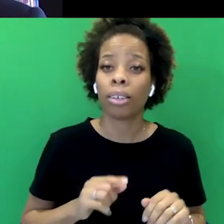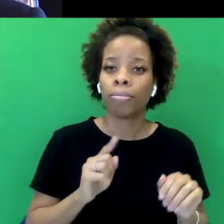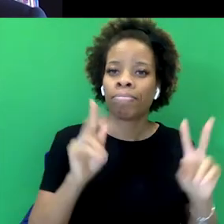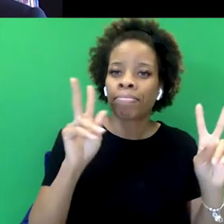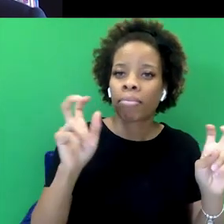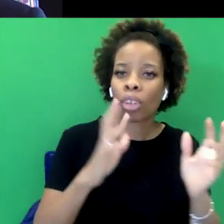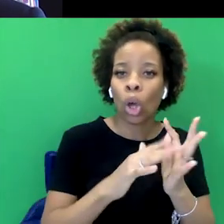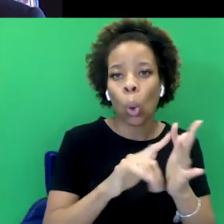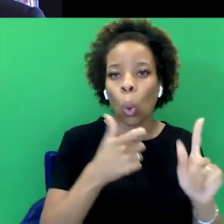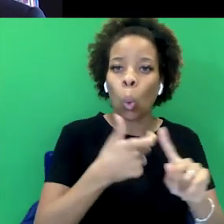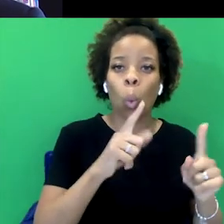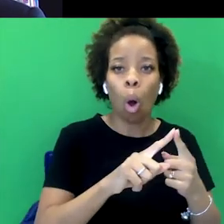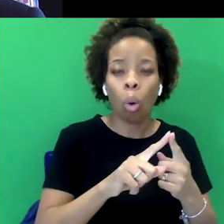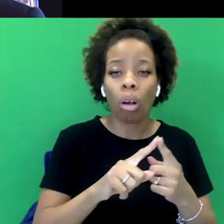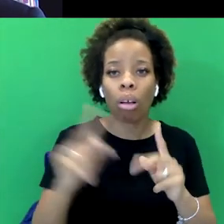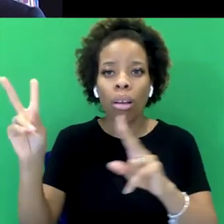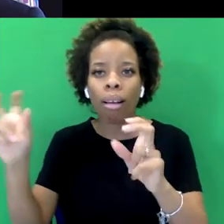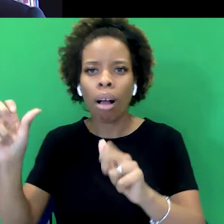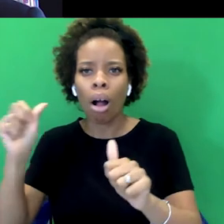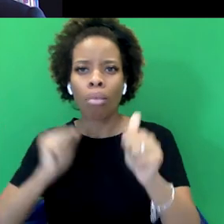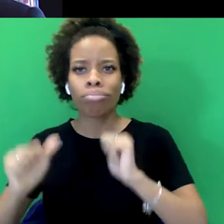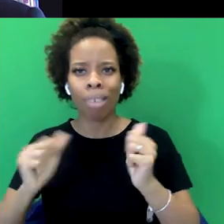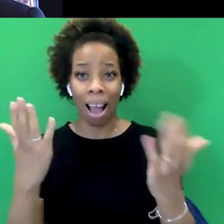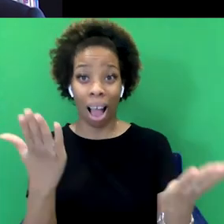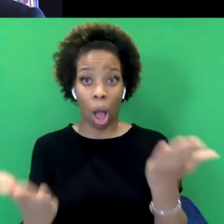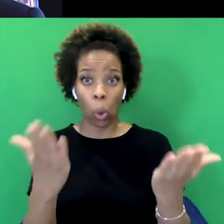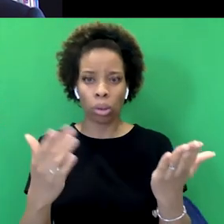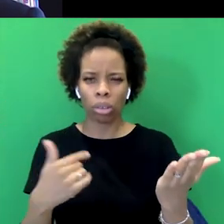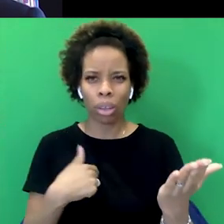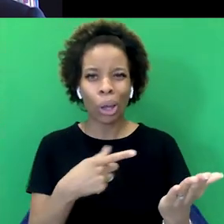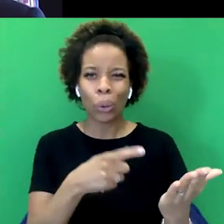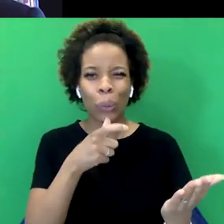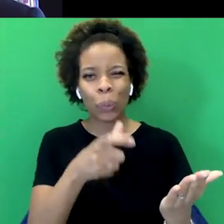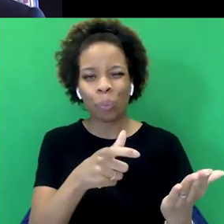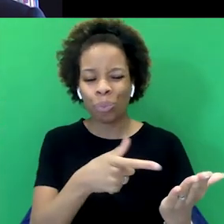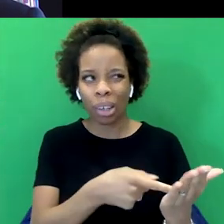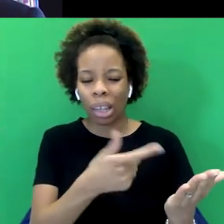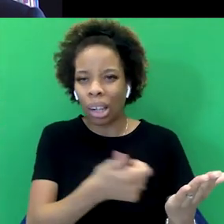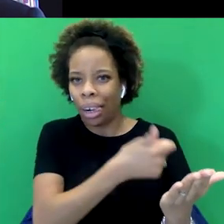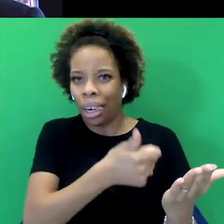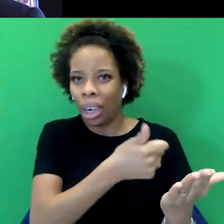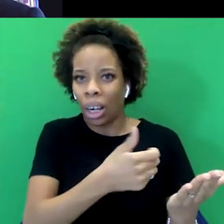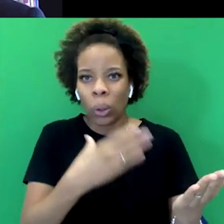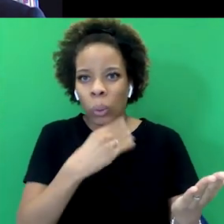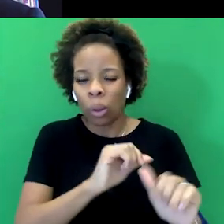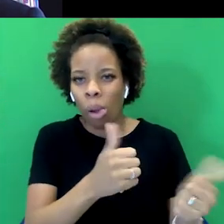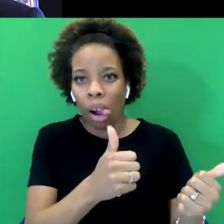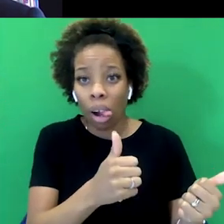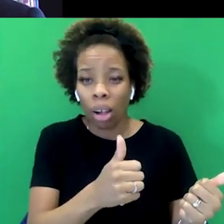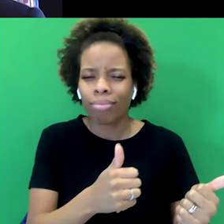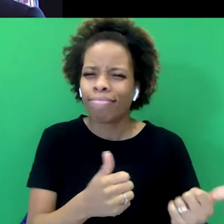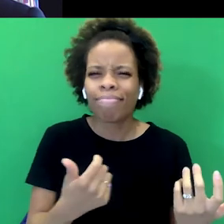framing, when you make these kinds of criticisms, people are just like, oh, you're just being woke now. And that's one of the most challenging things, I think.